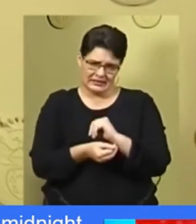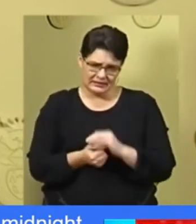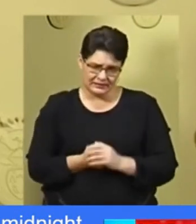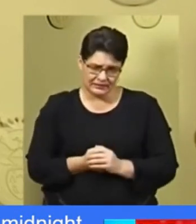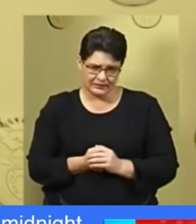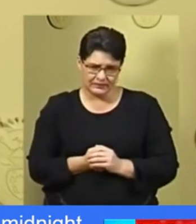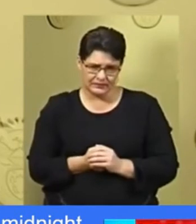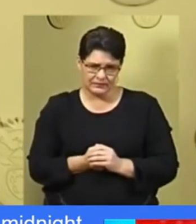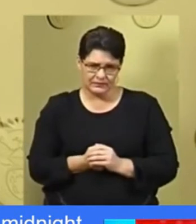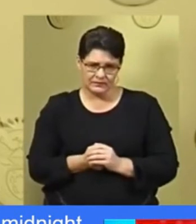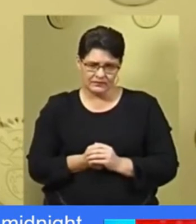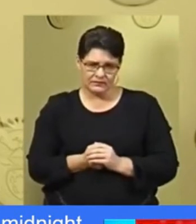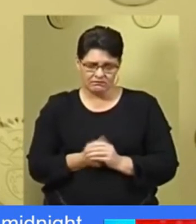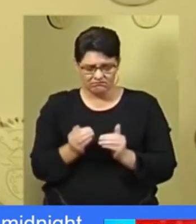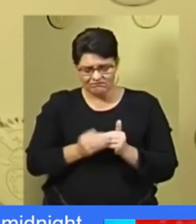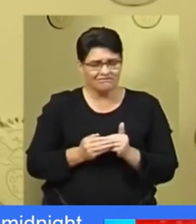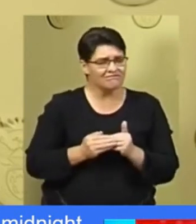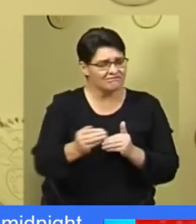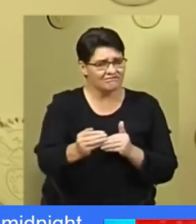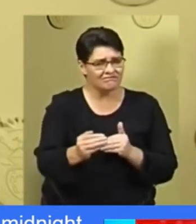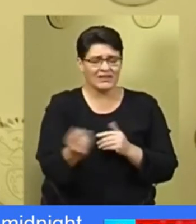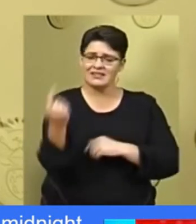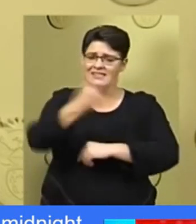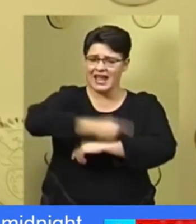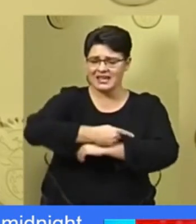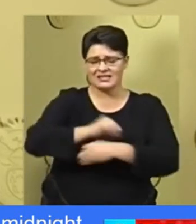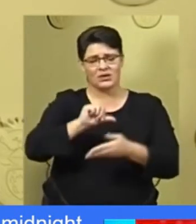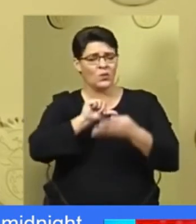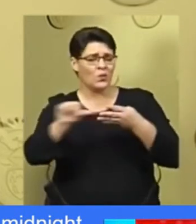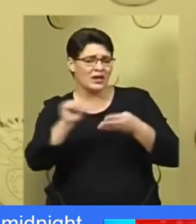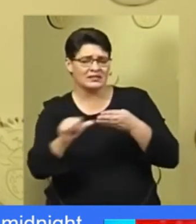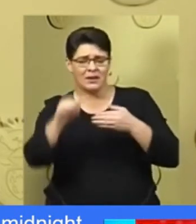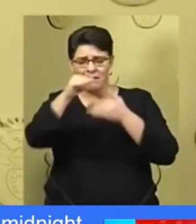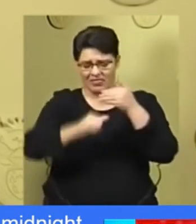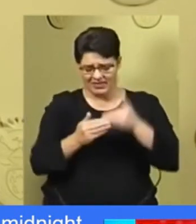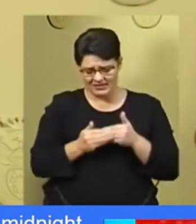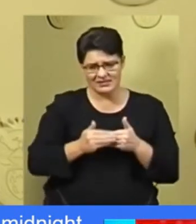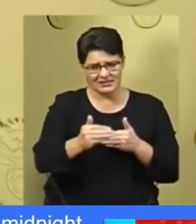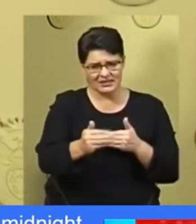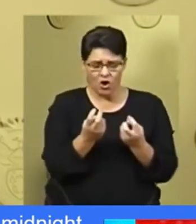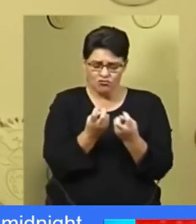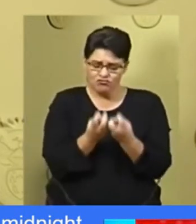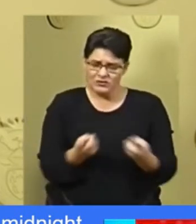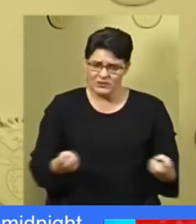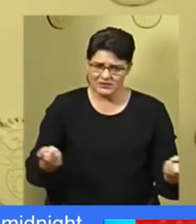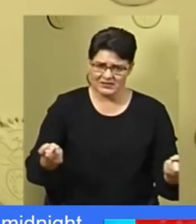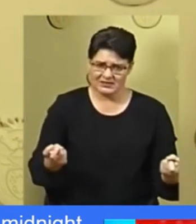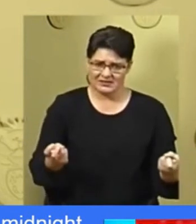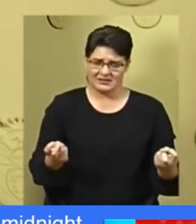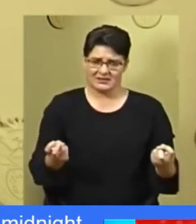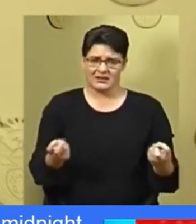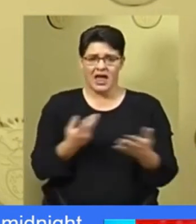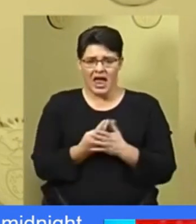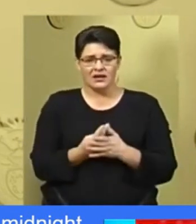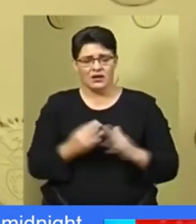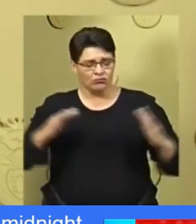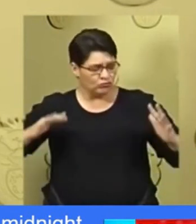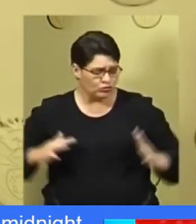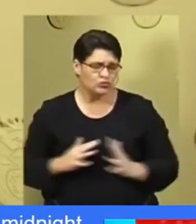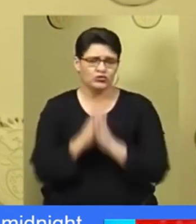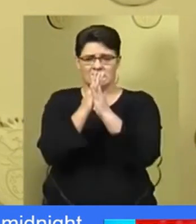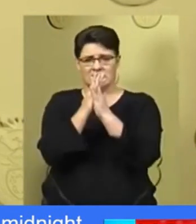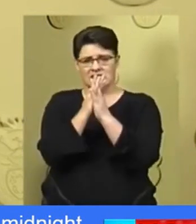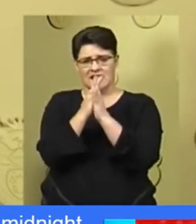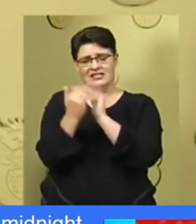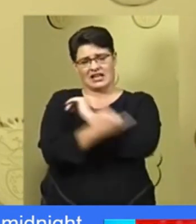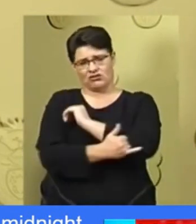In the days, weeks, and months ahead, our resolve, our resourcefulness, and our unity as a